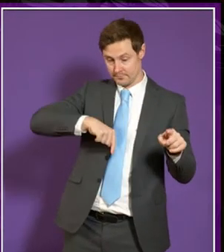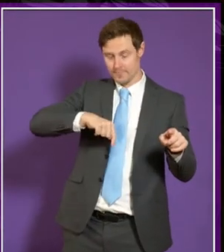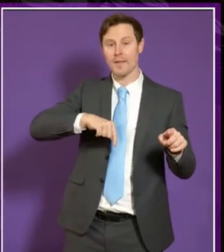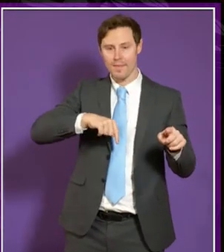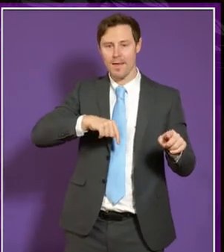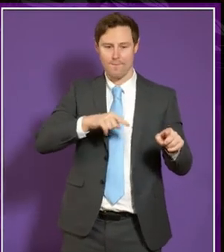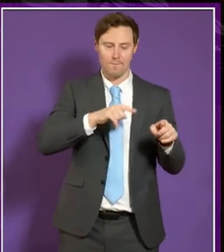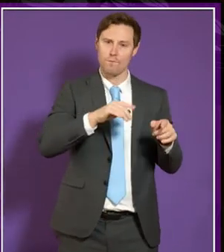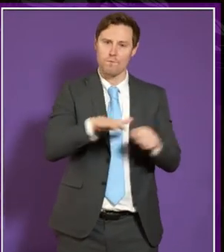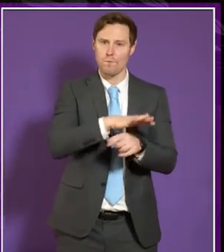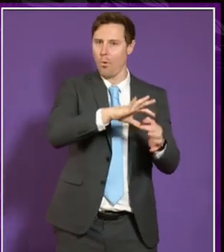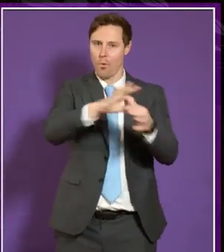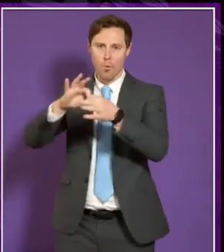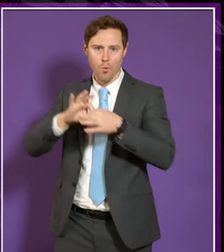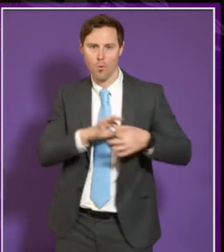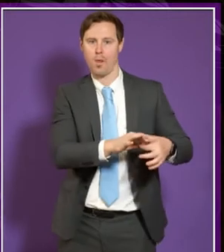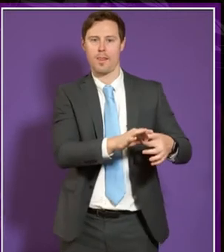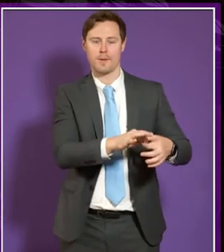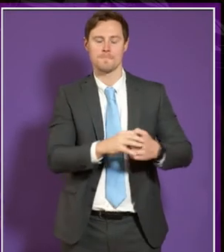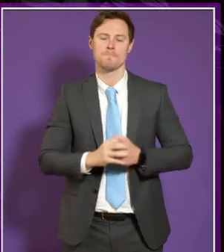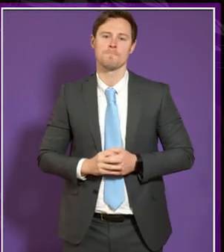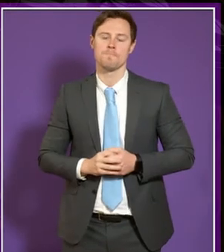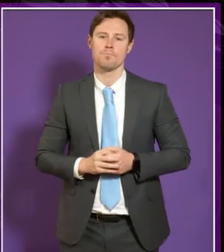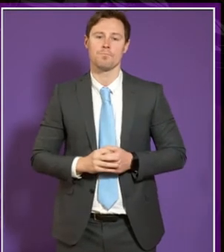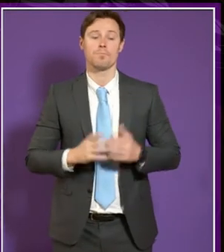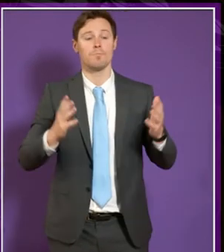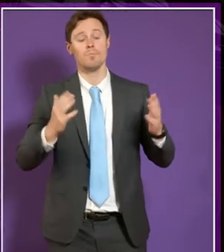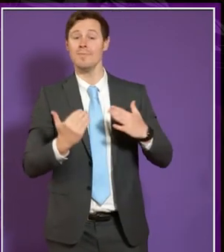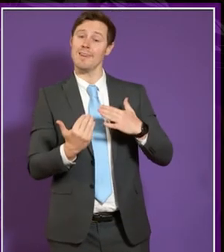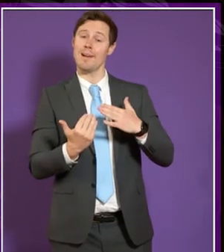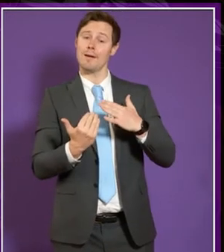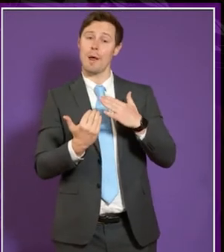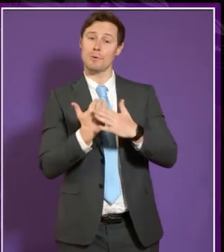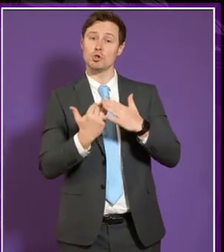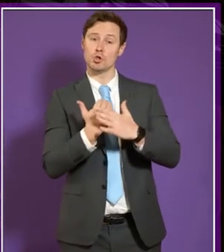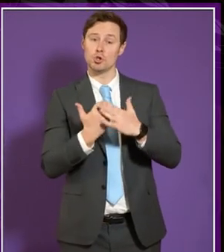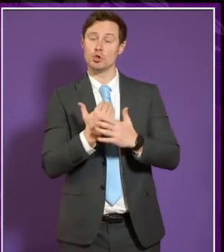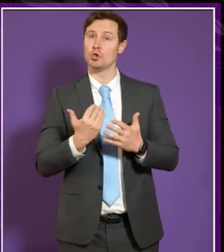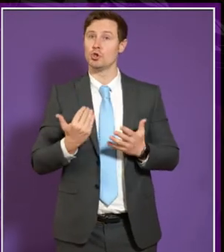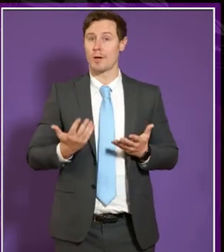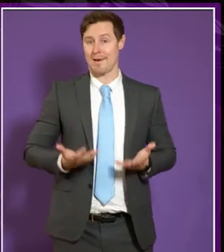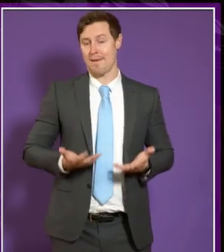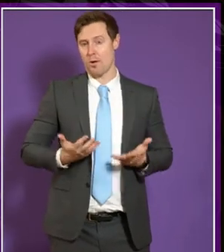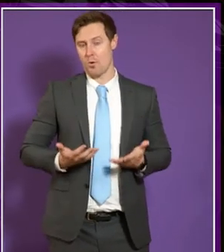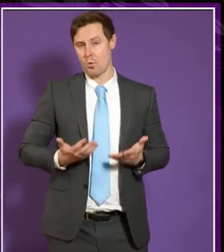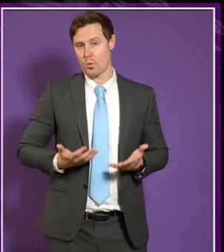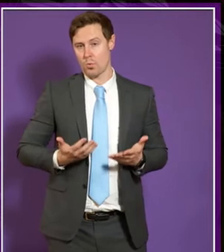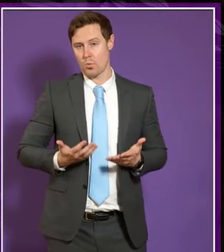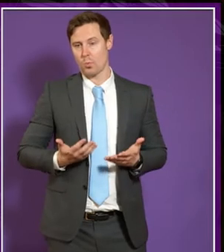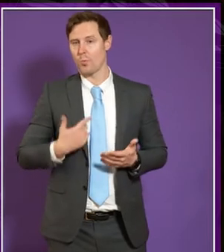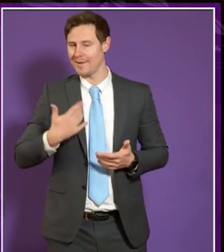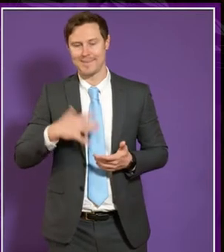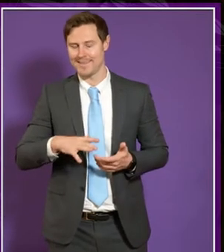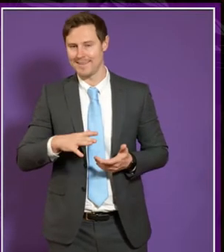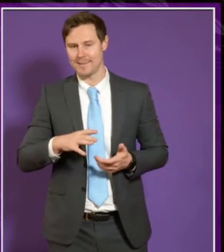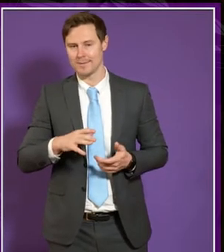enter into that into that into dialogue i think admissions is much more now about a kind of continued dialogue